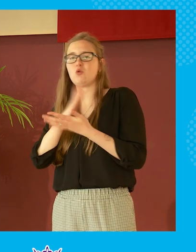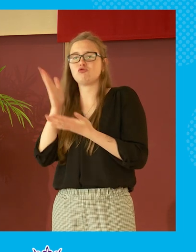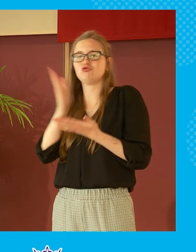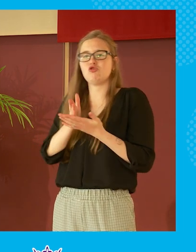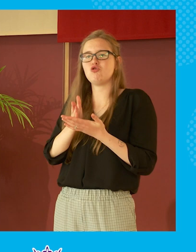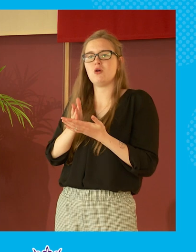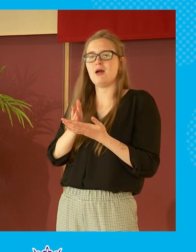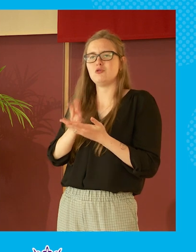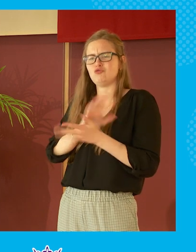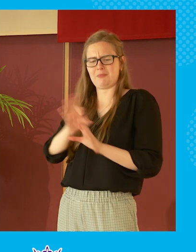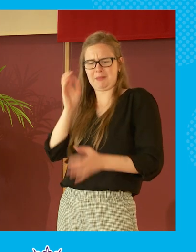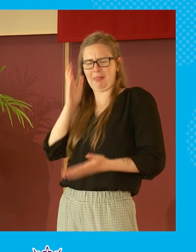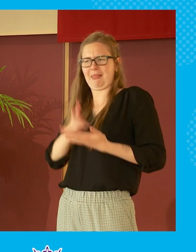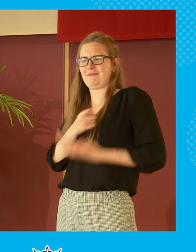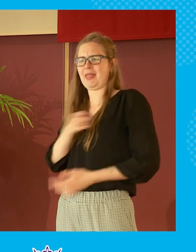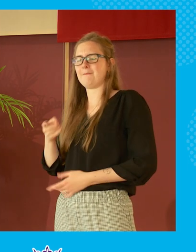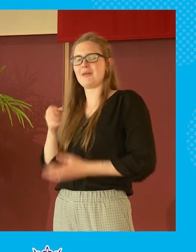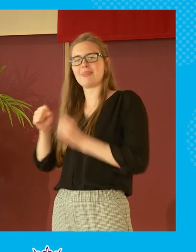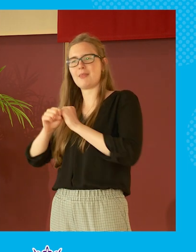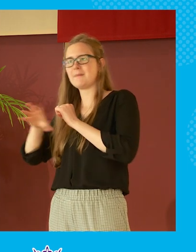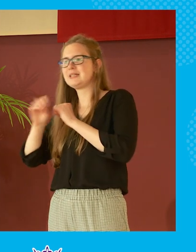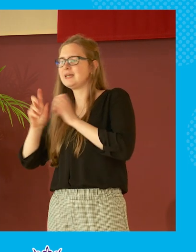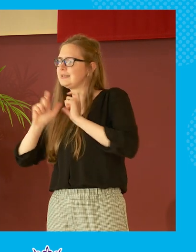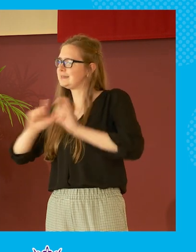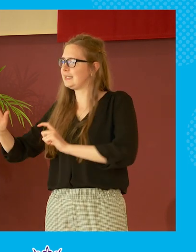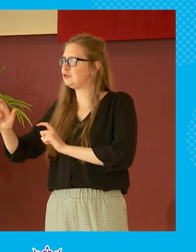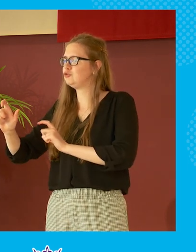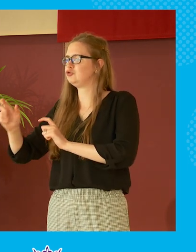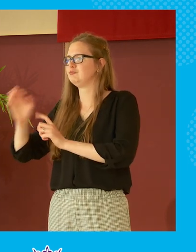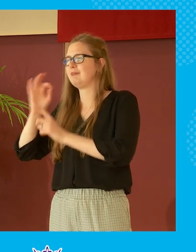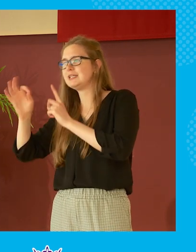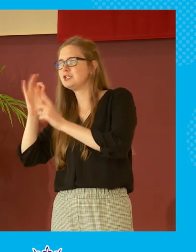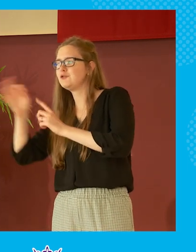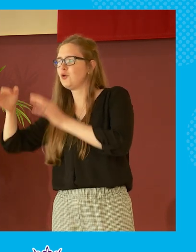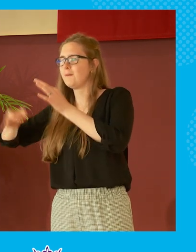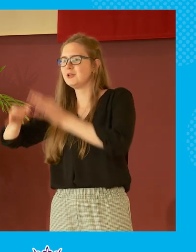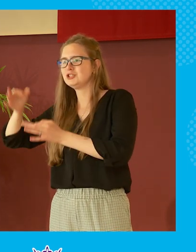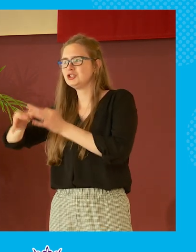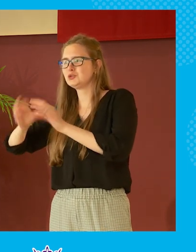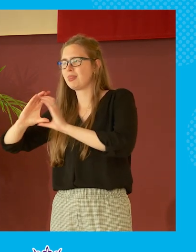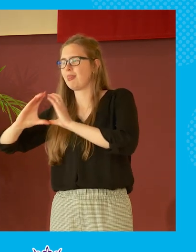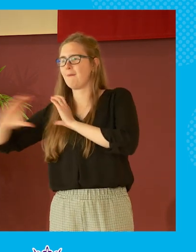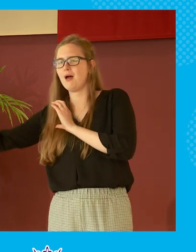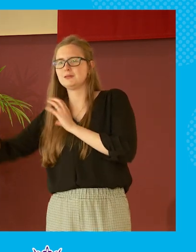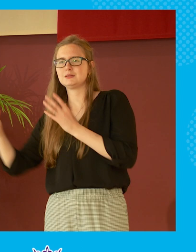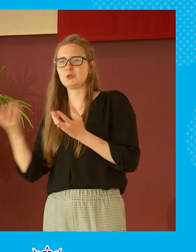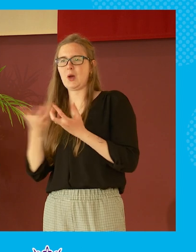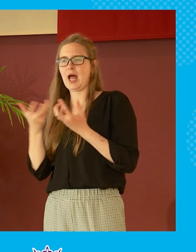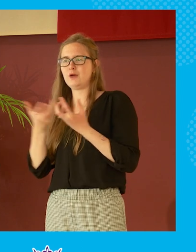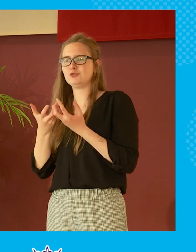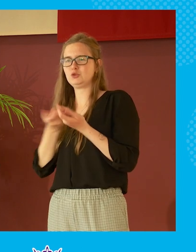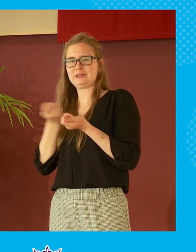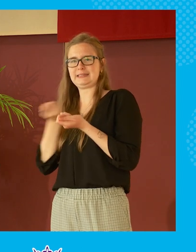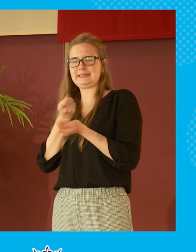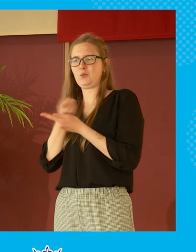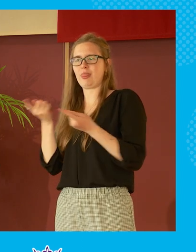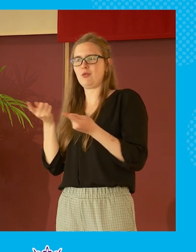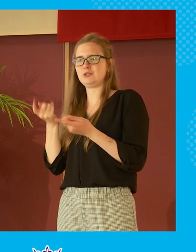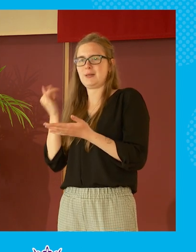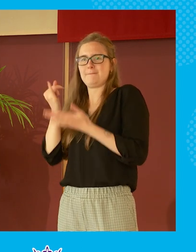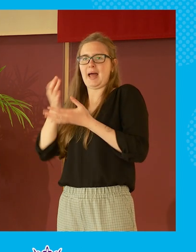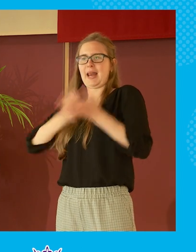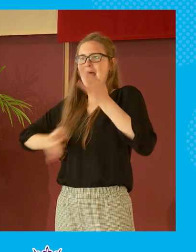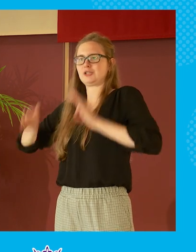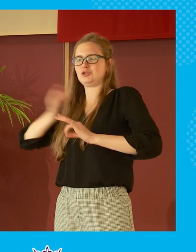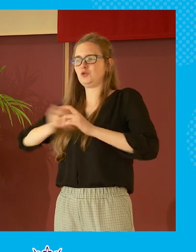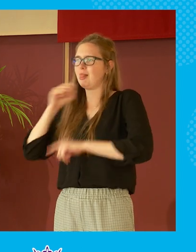the media continued to interview politicians stand in front of that bus so how do we how do we deal with these bad actors that lie